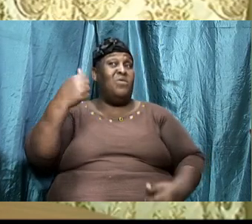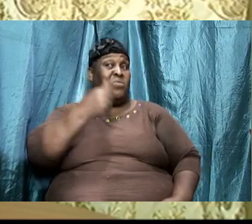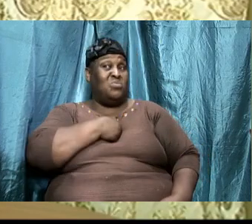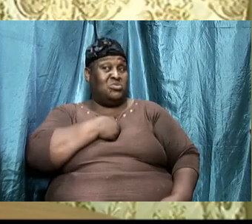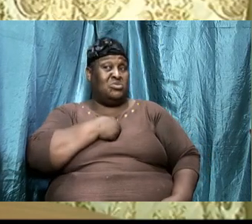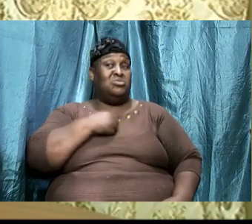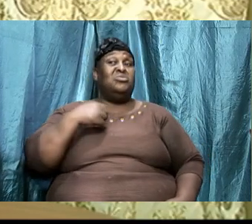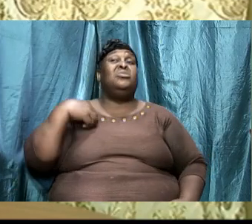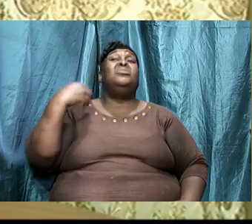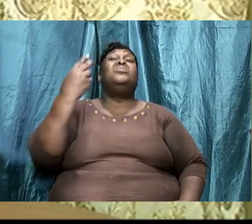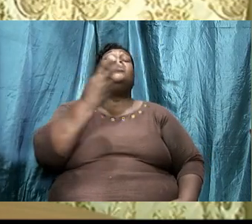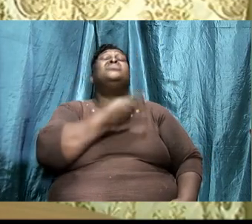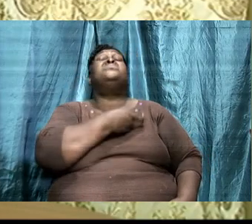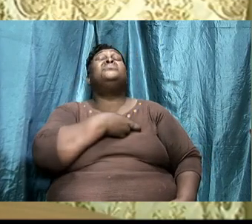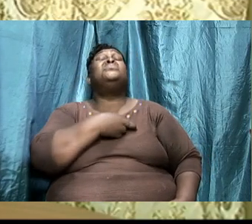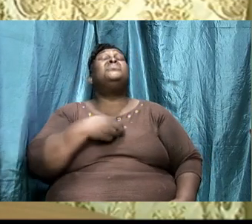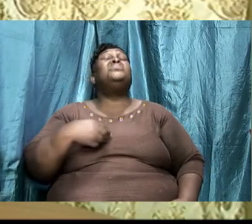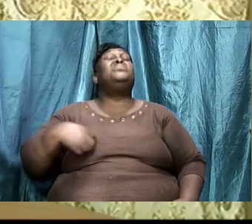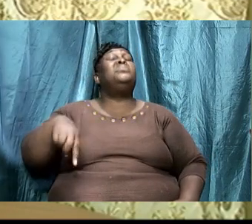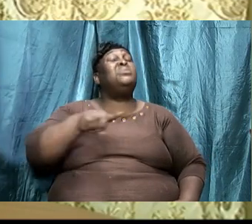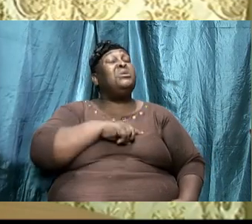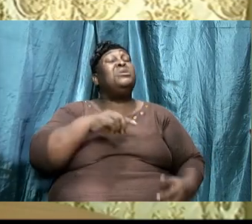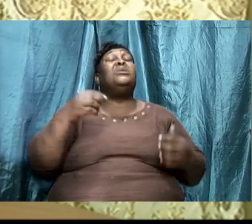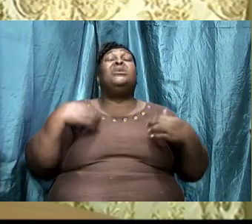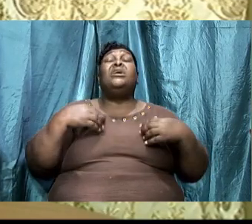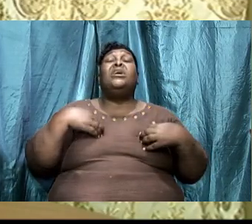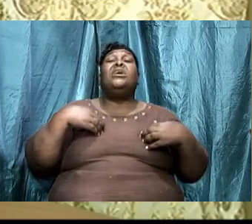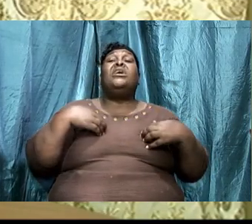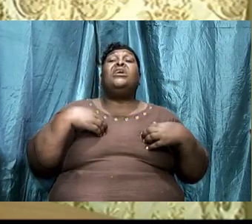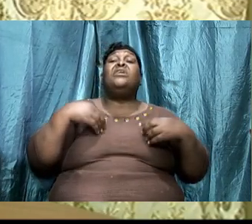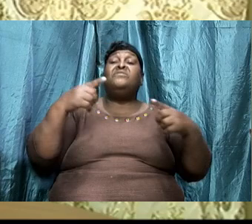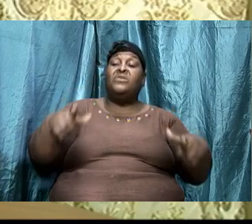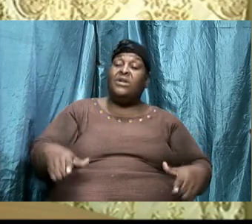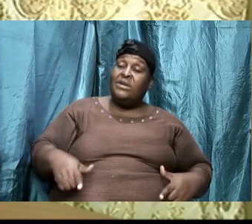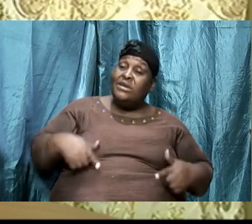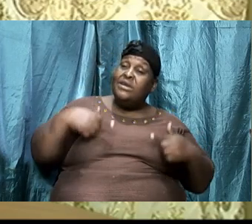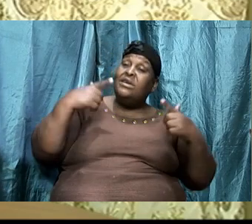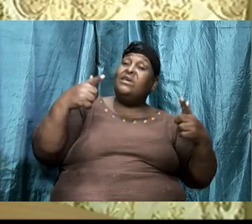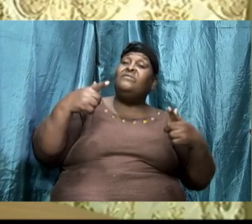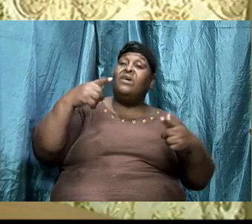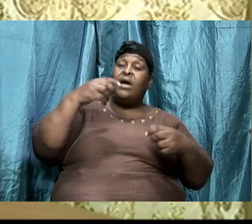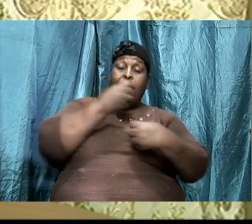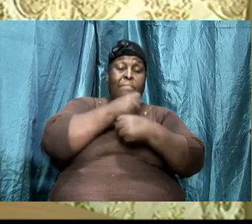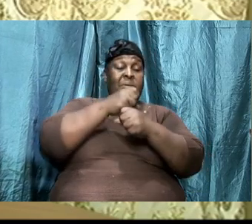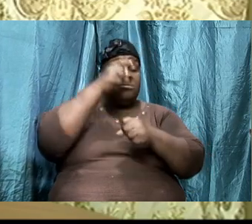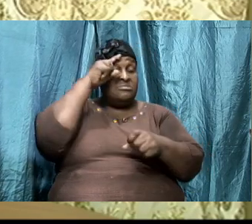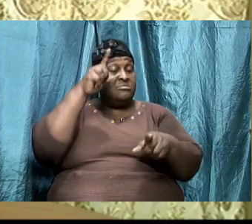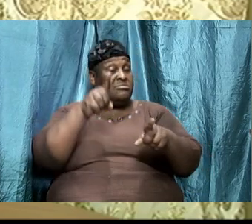do that. We have to, we will make the decisions.